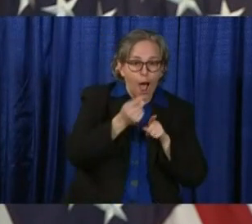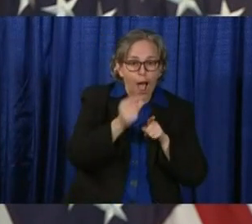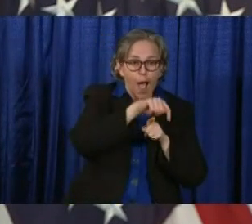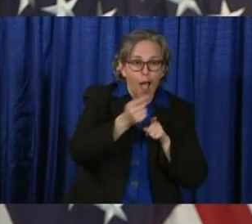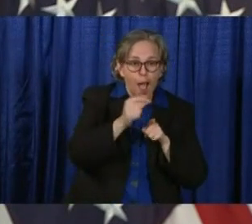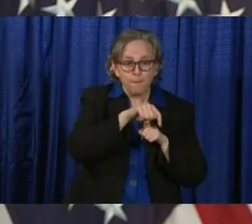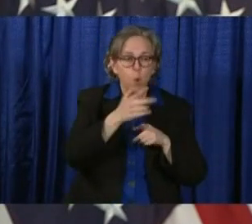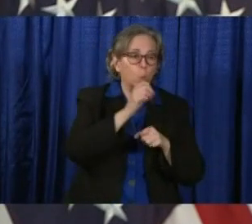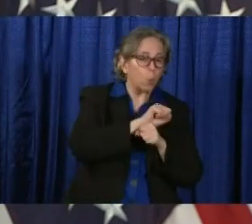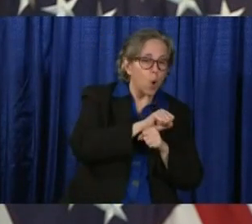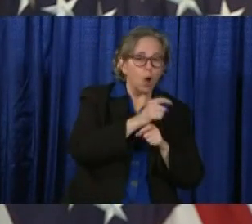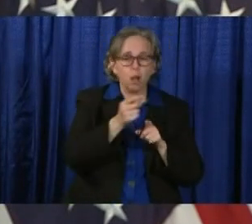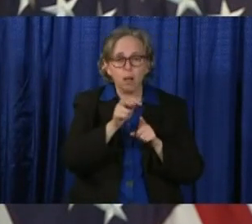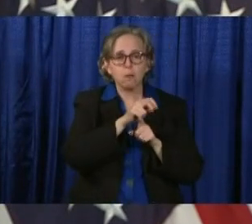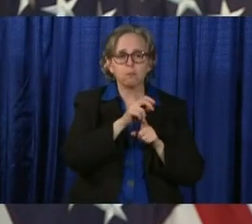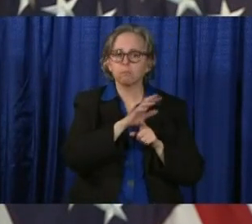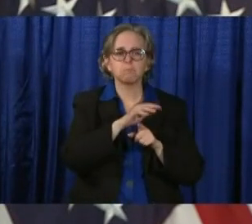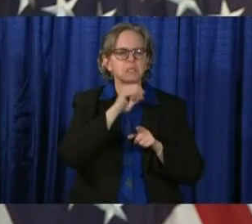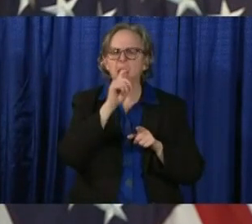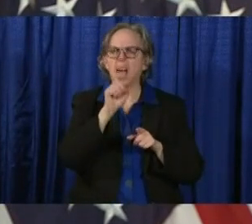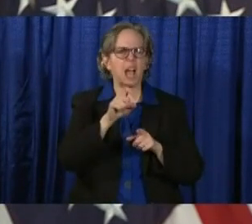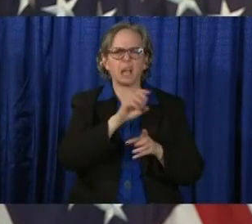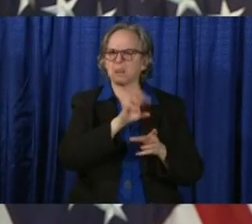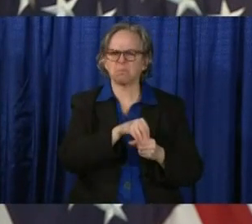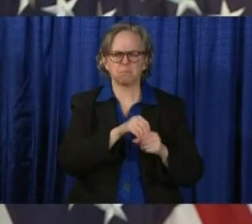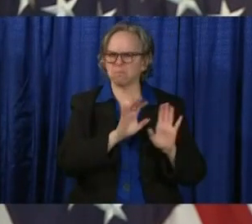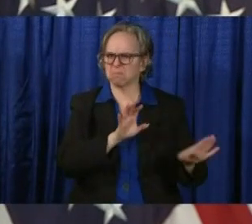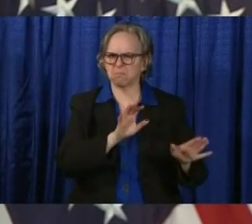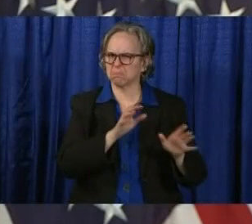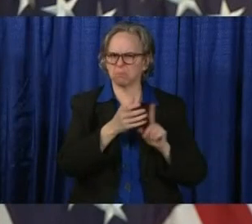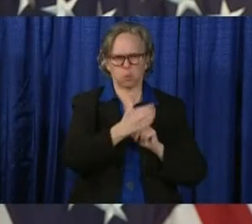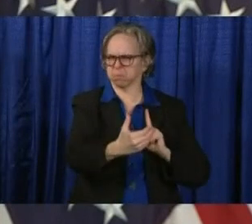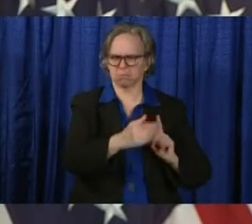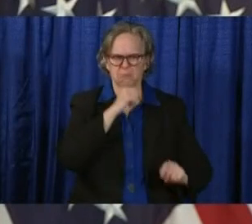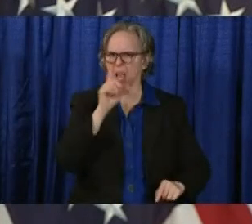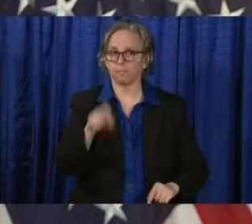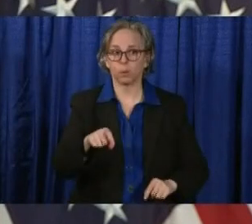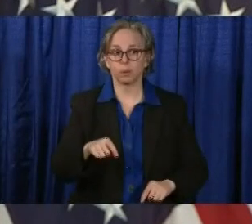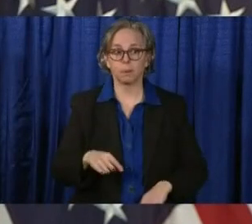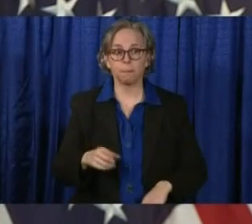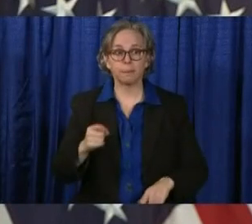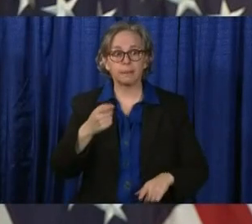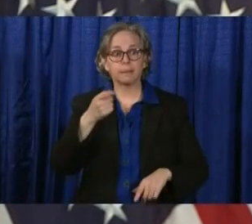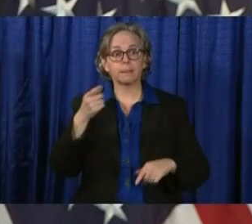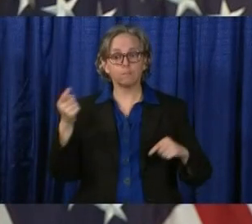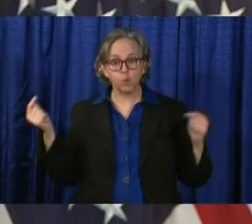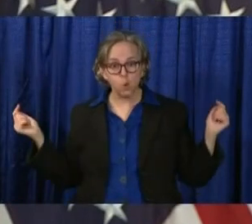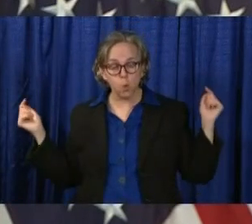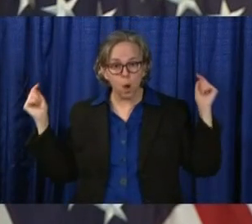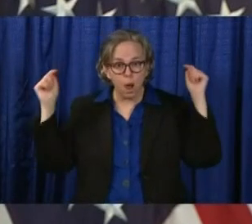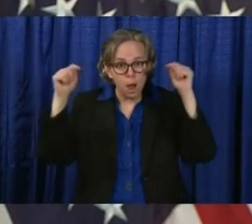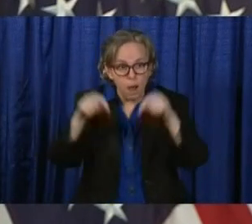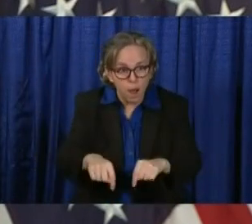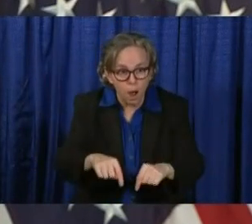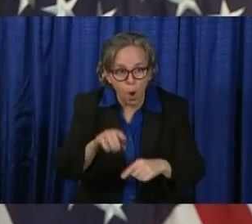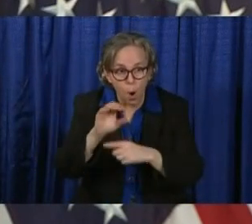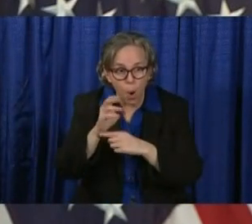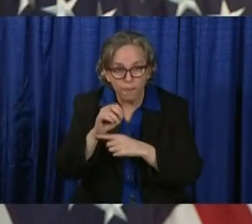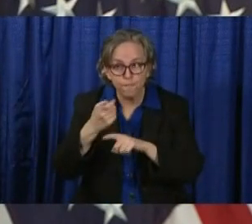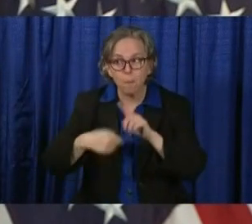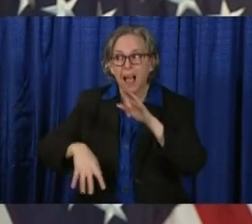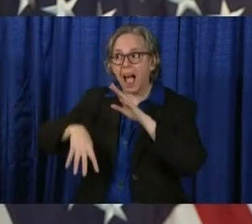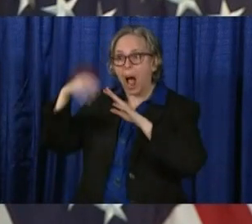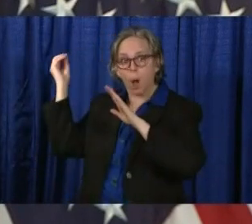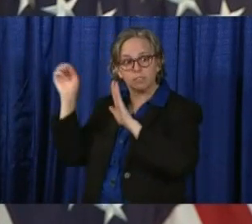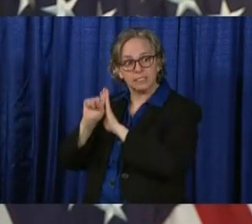or to work at an essential job. But if you are coming back to Ohio after being out of the state for a while, this does apply to you.